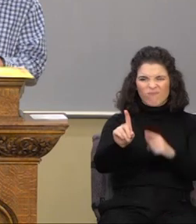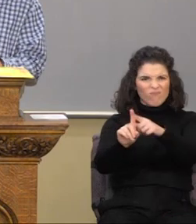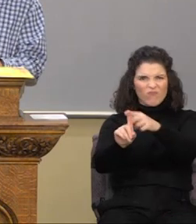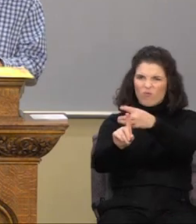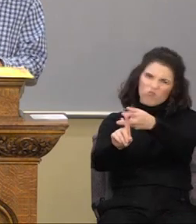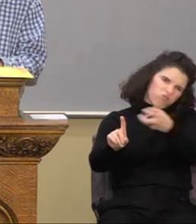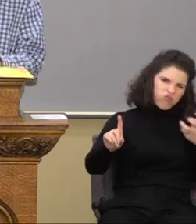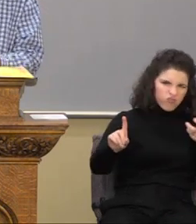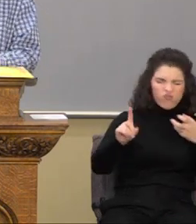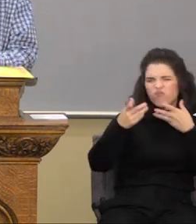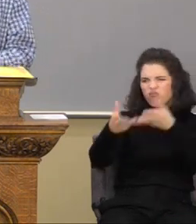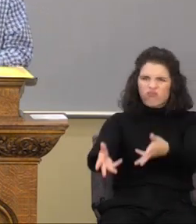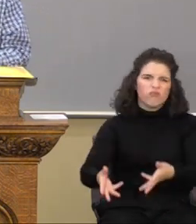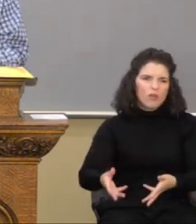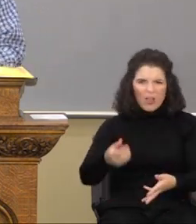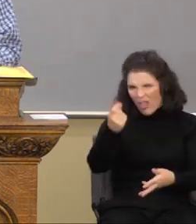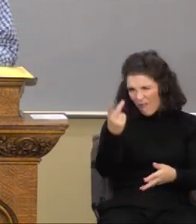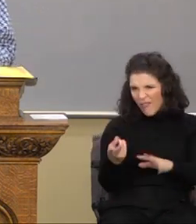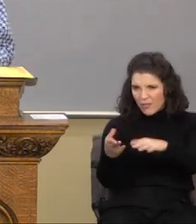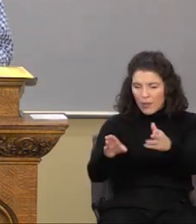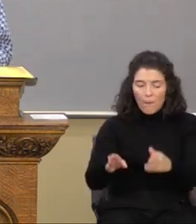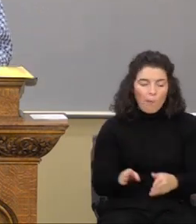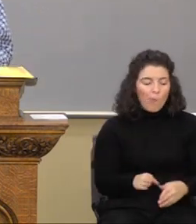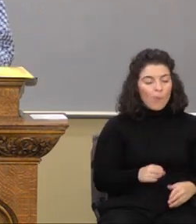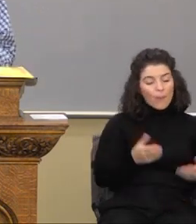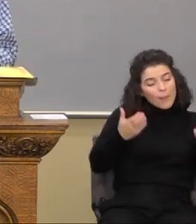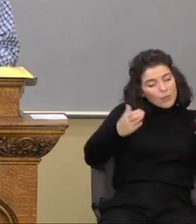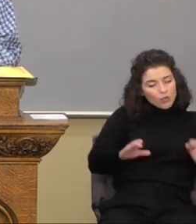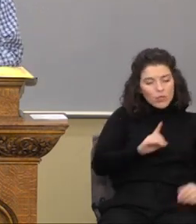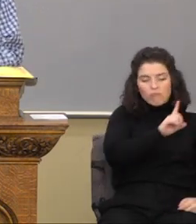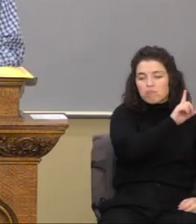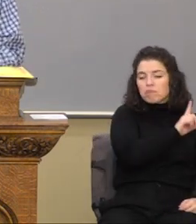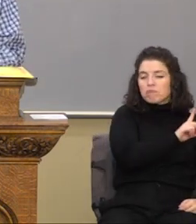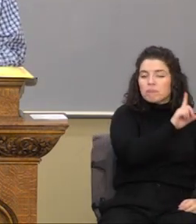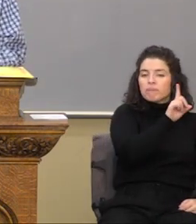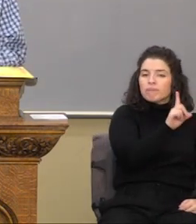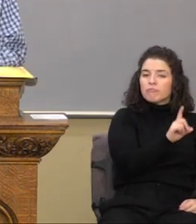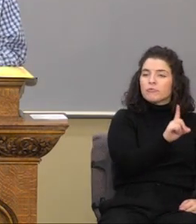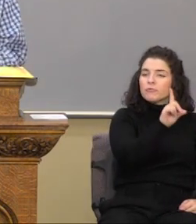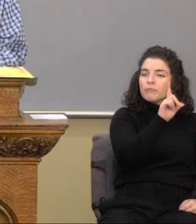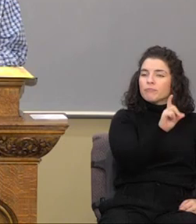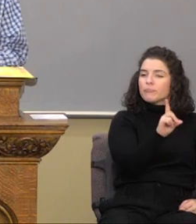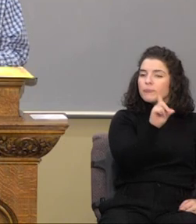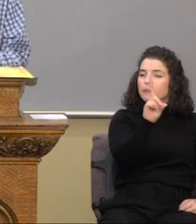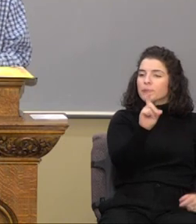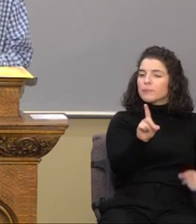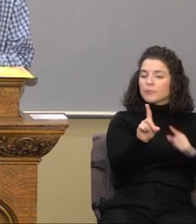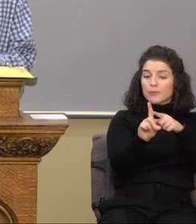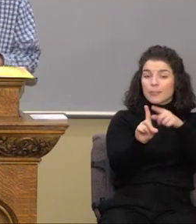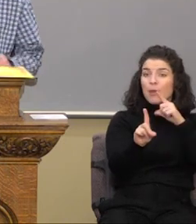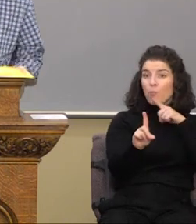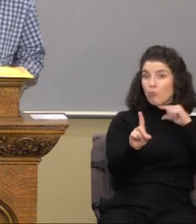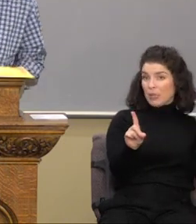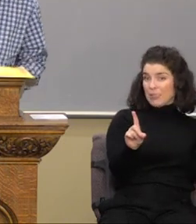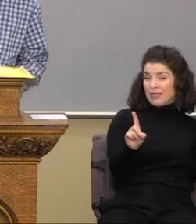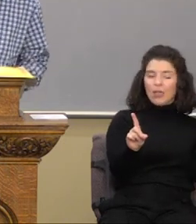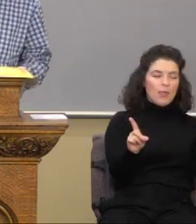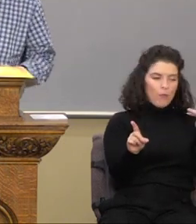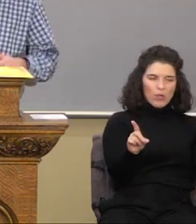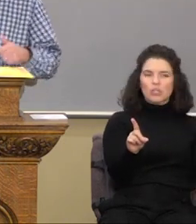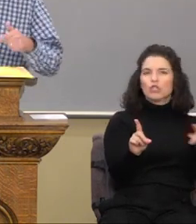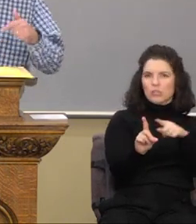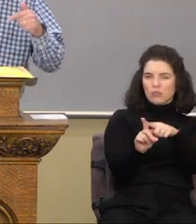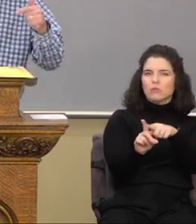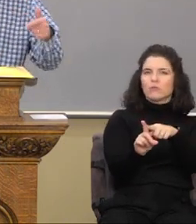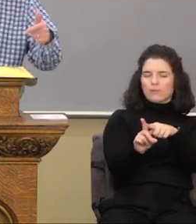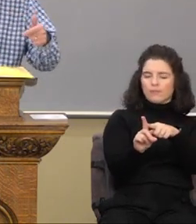31, and by chance, there came down a certain priest. Here comes religion. That way, and when he saw him,